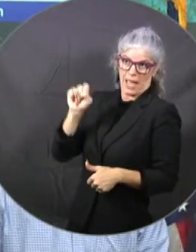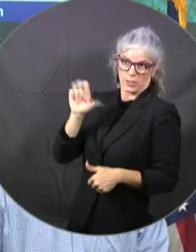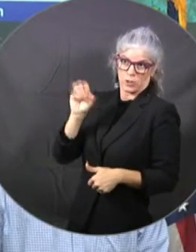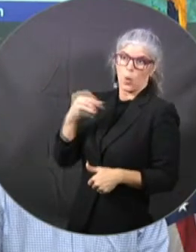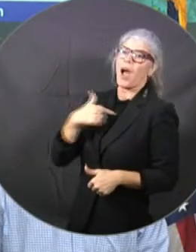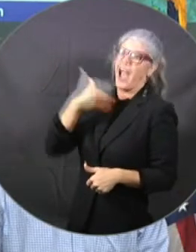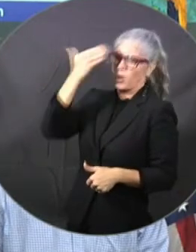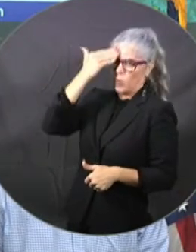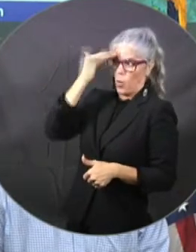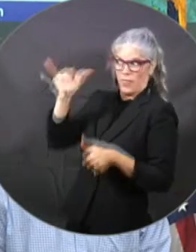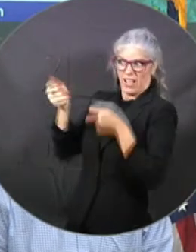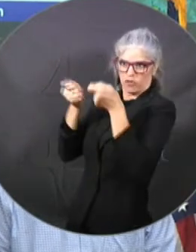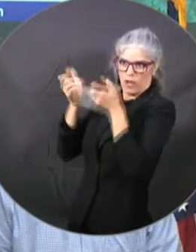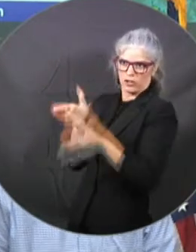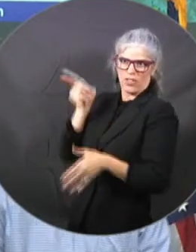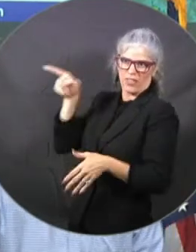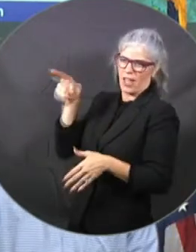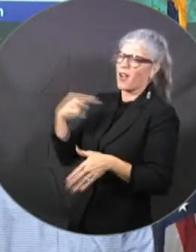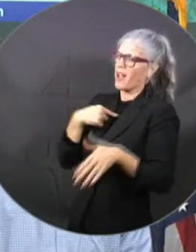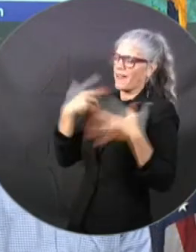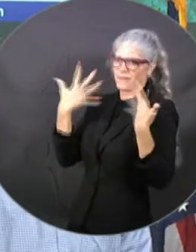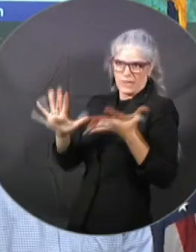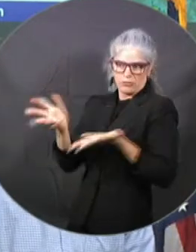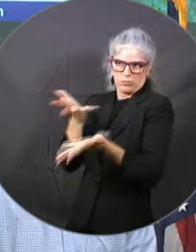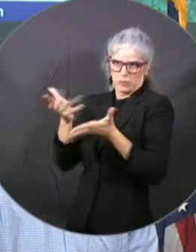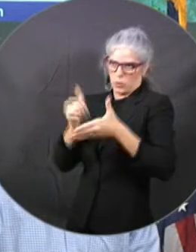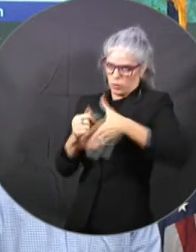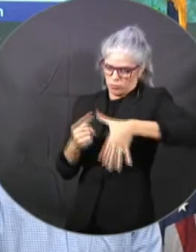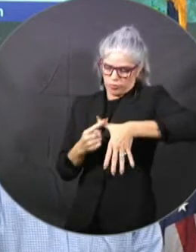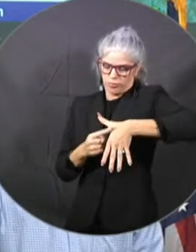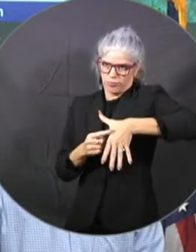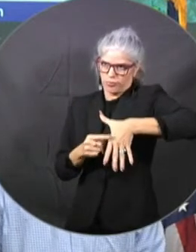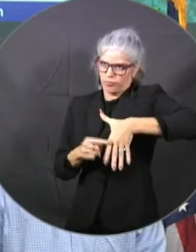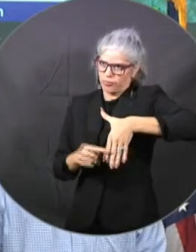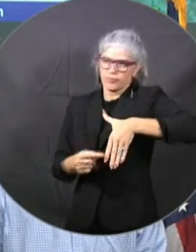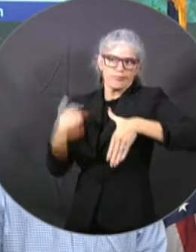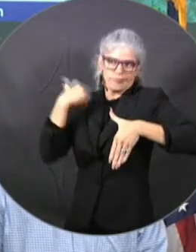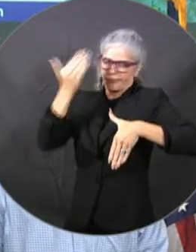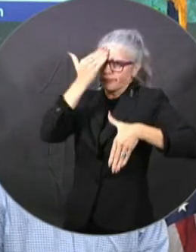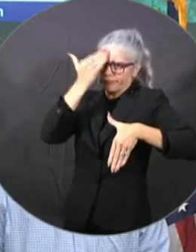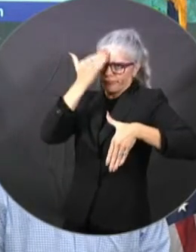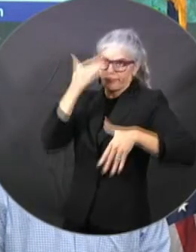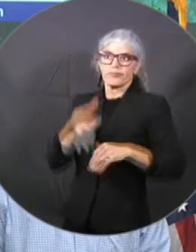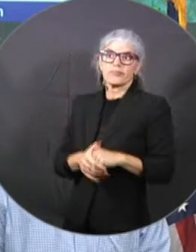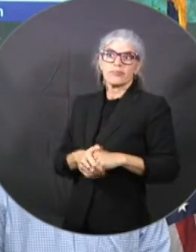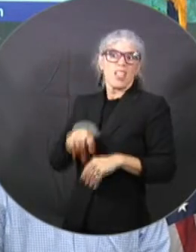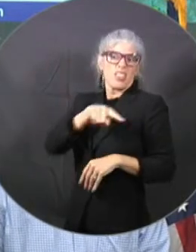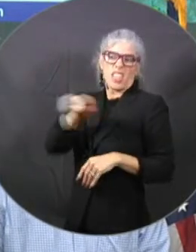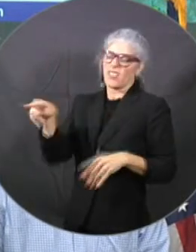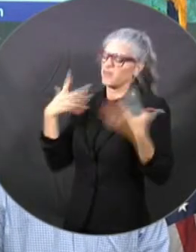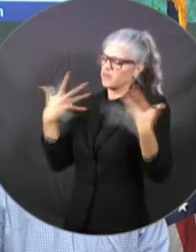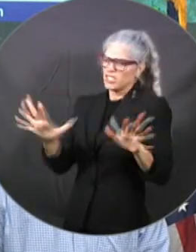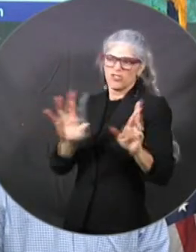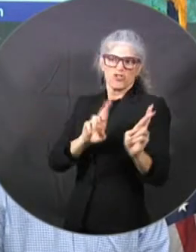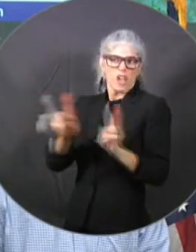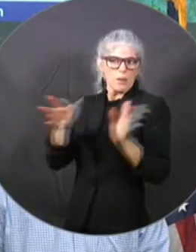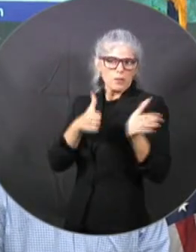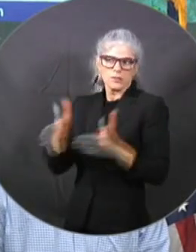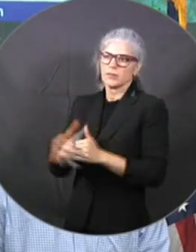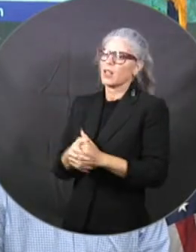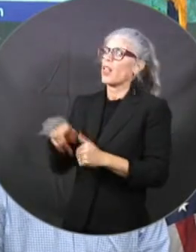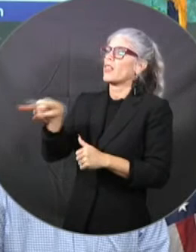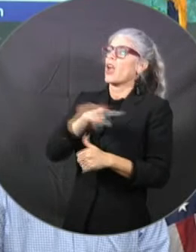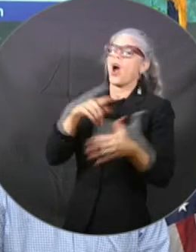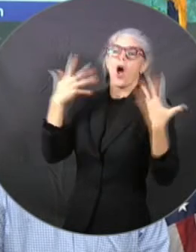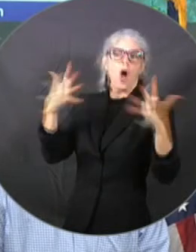first name basis. I worked alongside of them. They are prepared. They are making those necessary notifications. We've had those conversations. But again, for